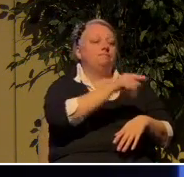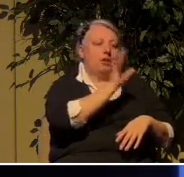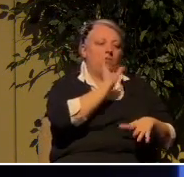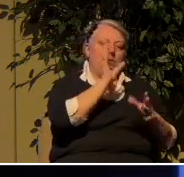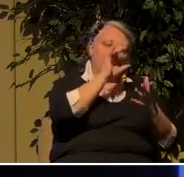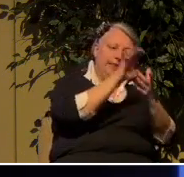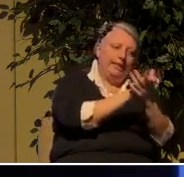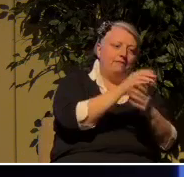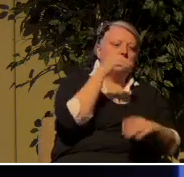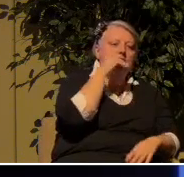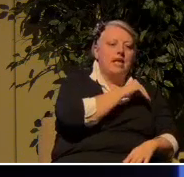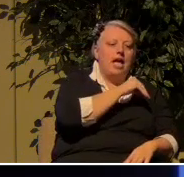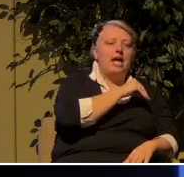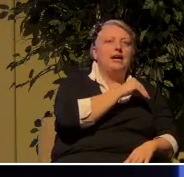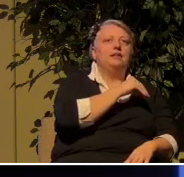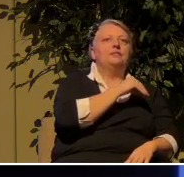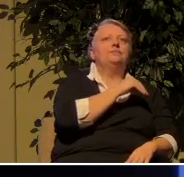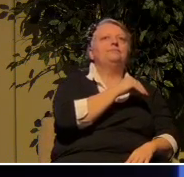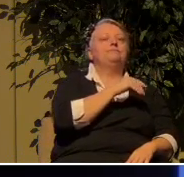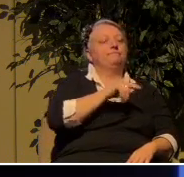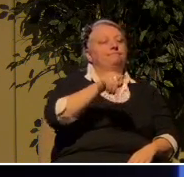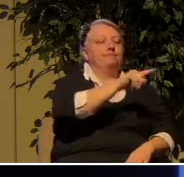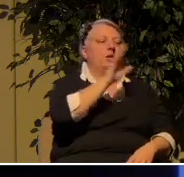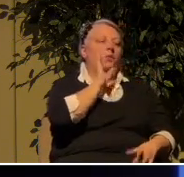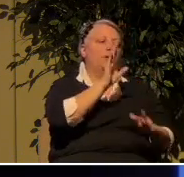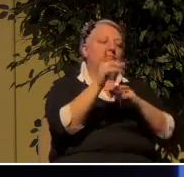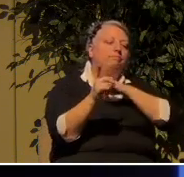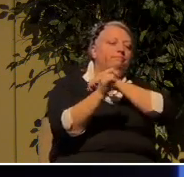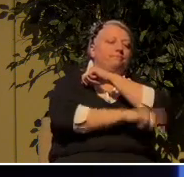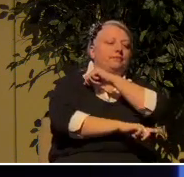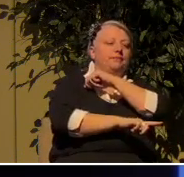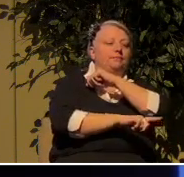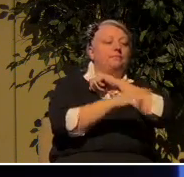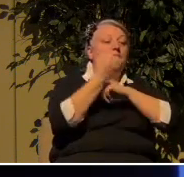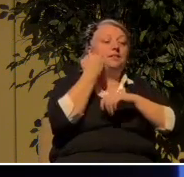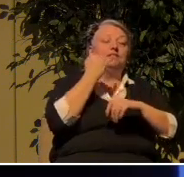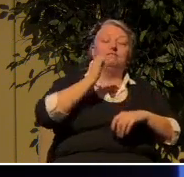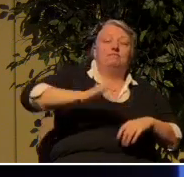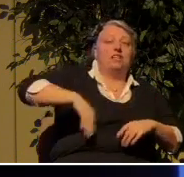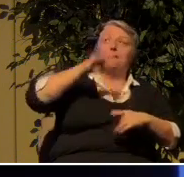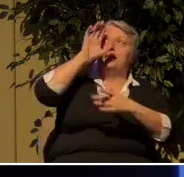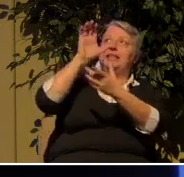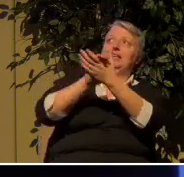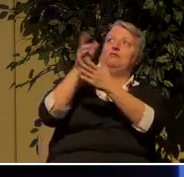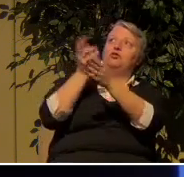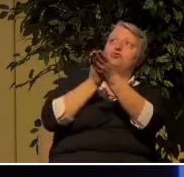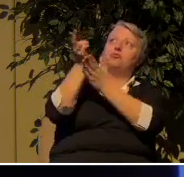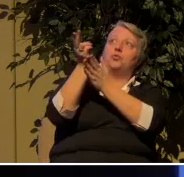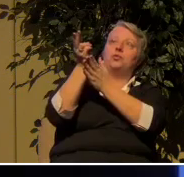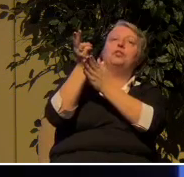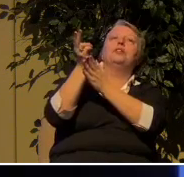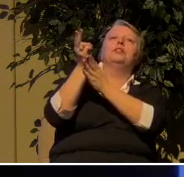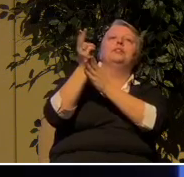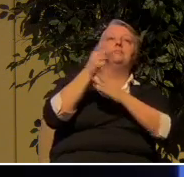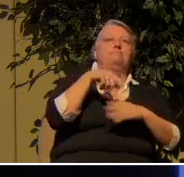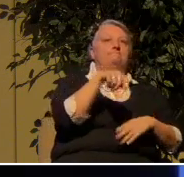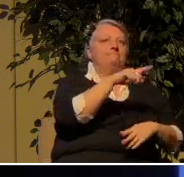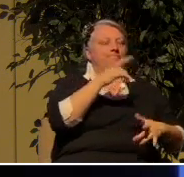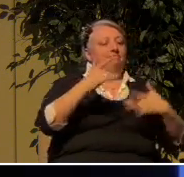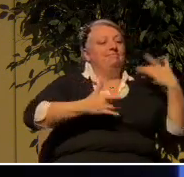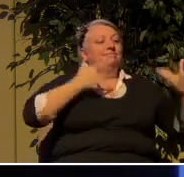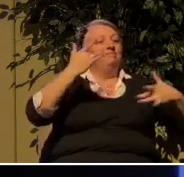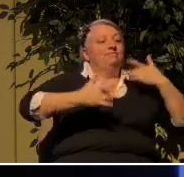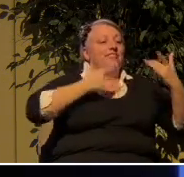and so that all will be condemned who have not believed the truth but have delighted in